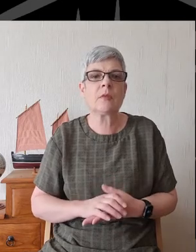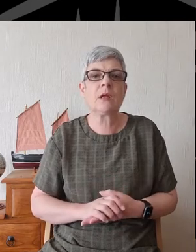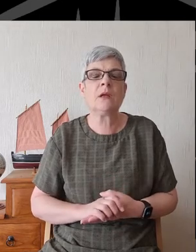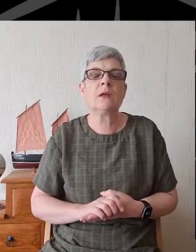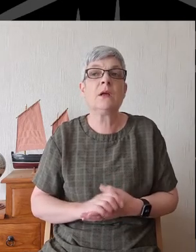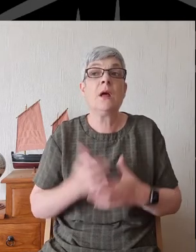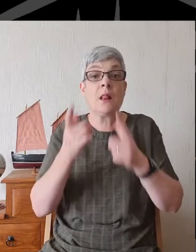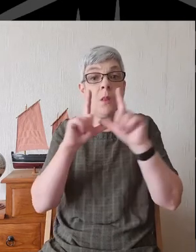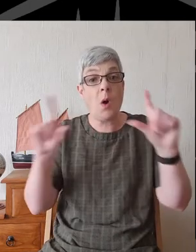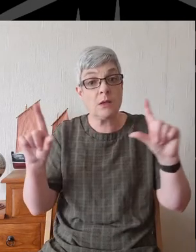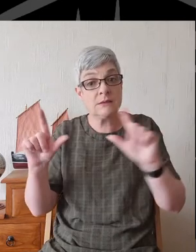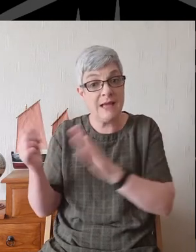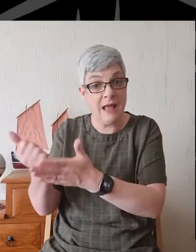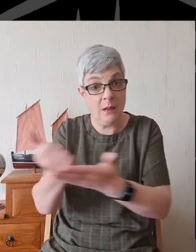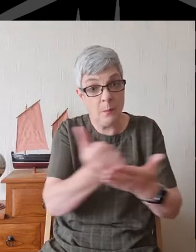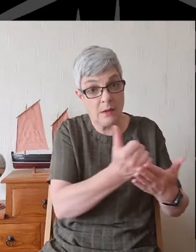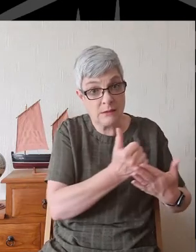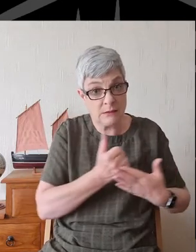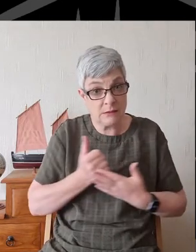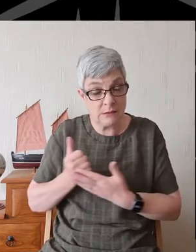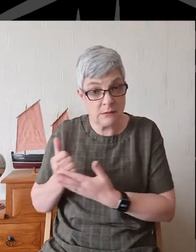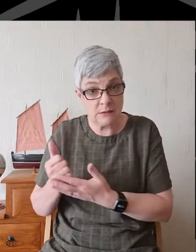And Lord, help us to do that.